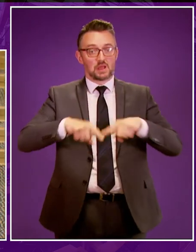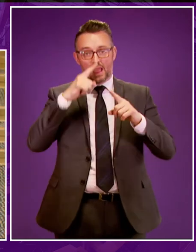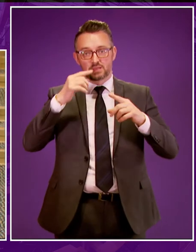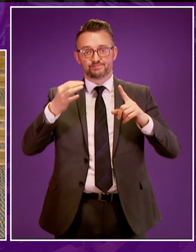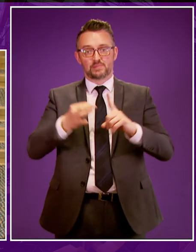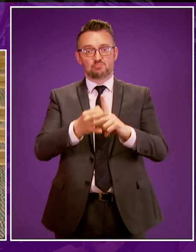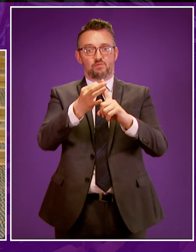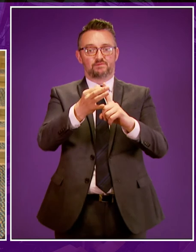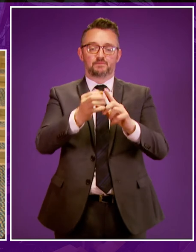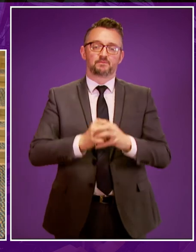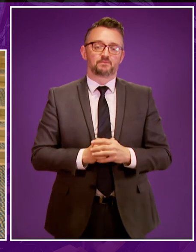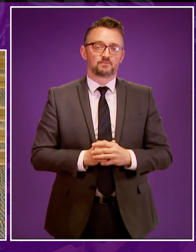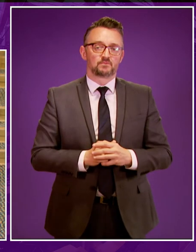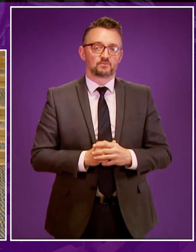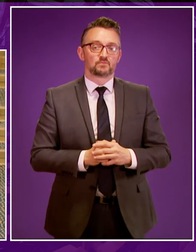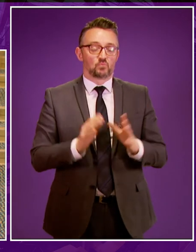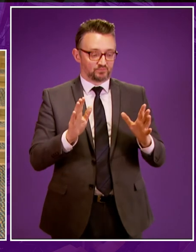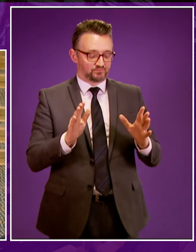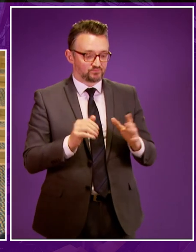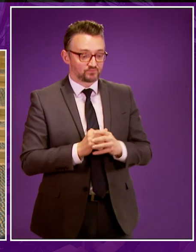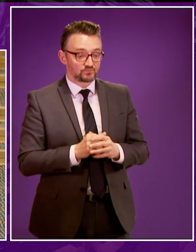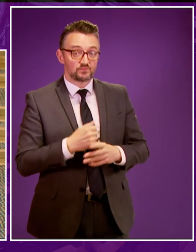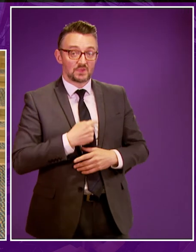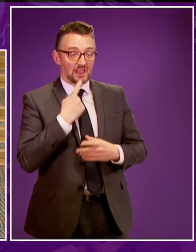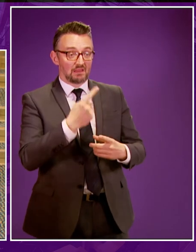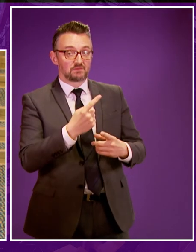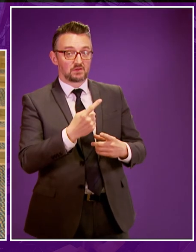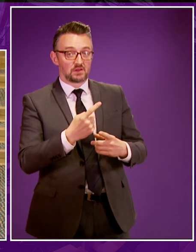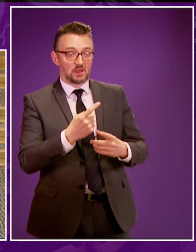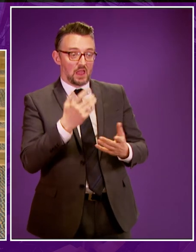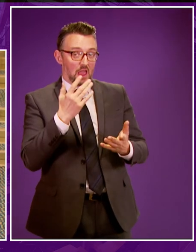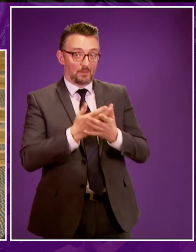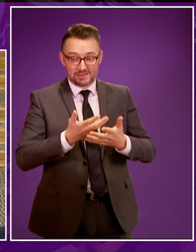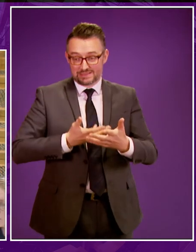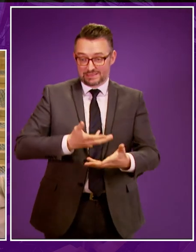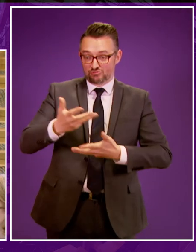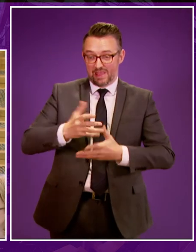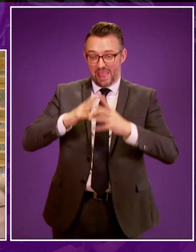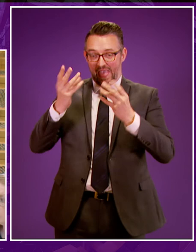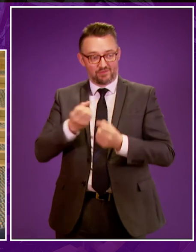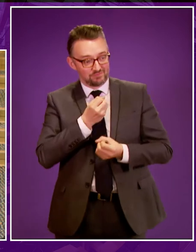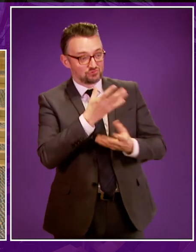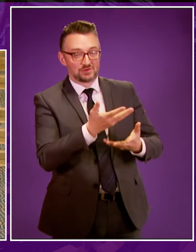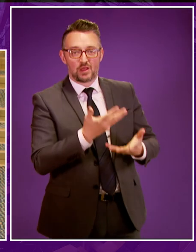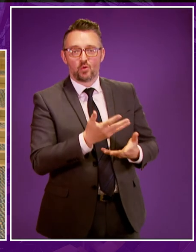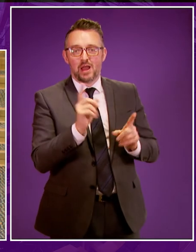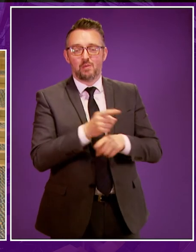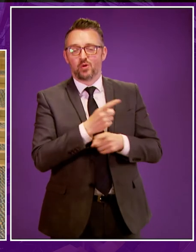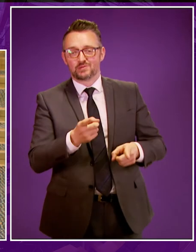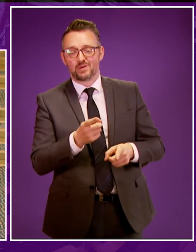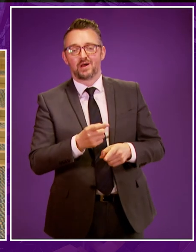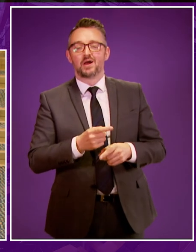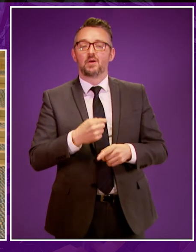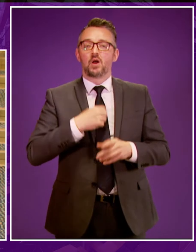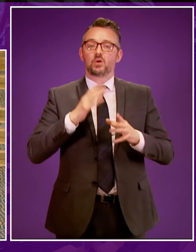Minister Well first of all I don't think I could give a blow by blow account of the discussions that are being had but we are committed to ensuring